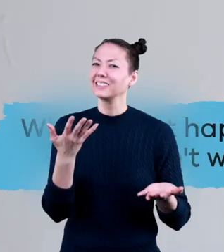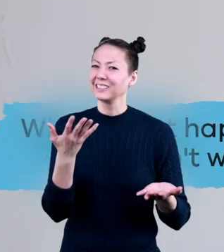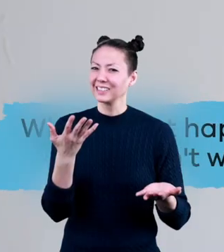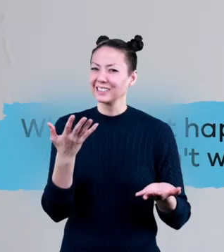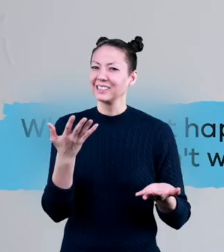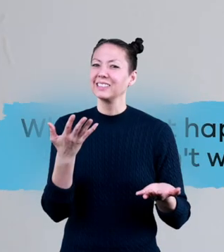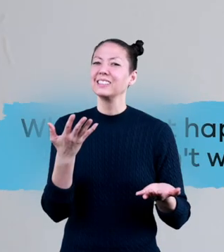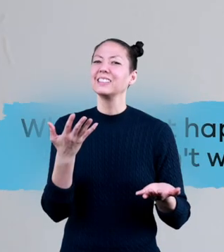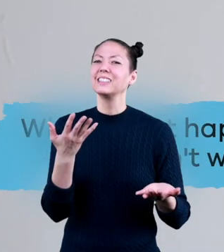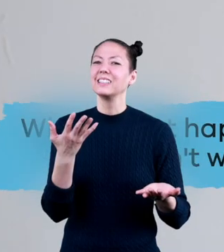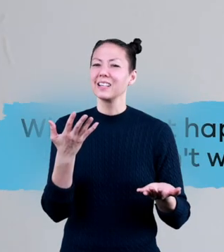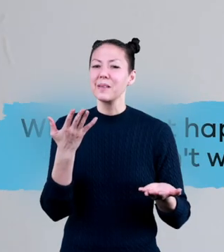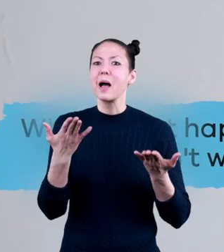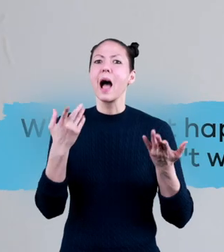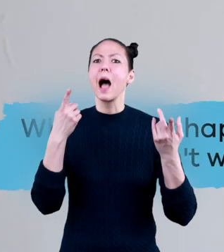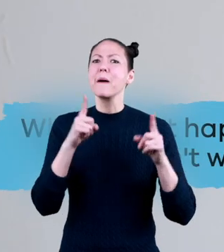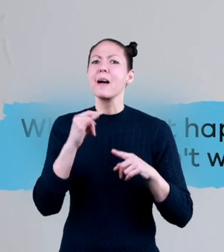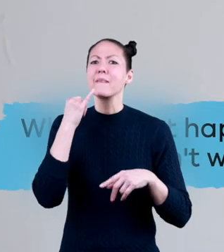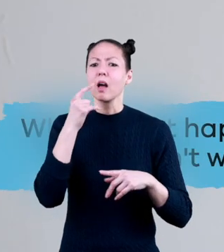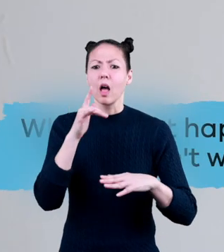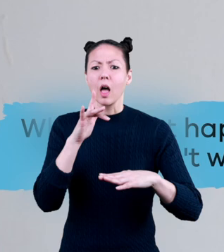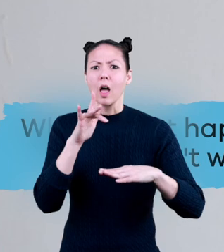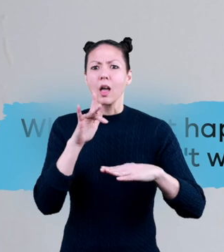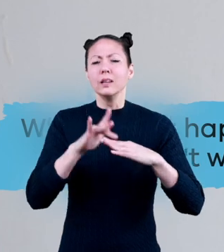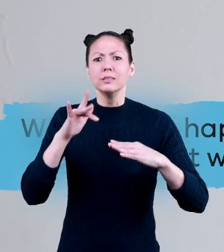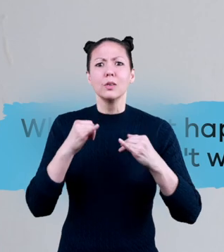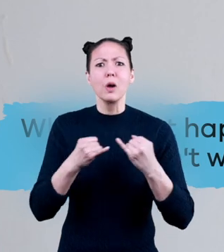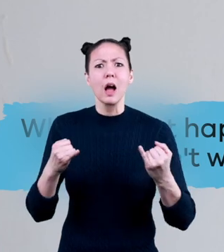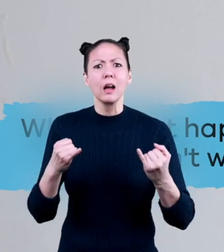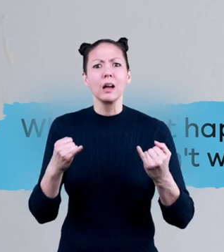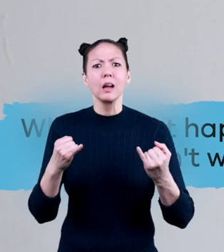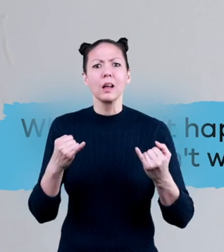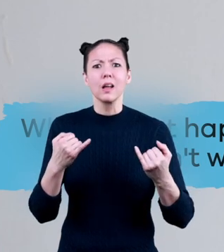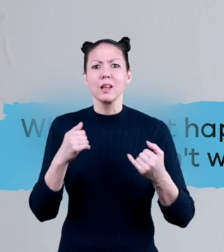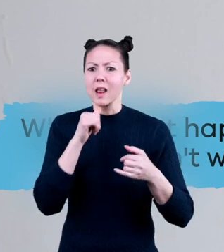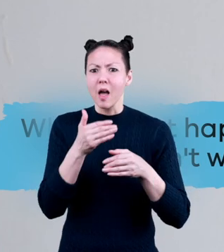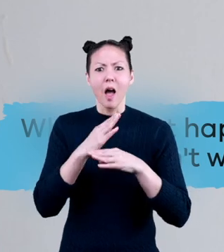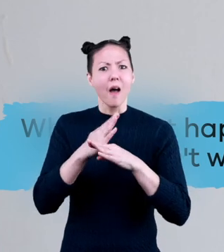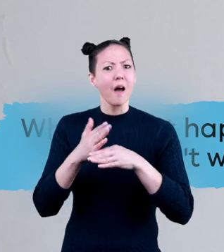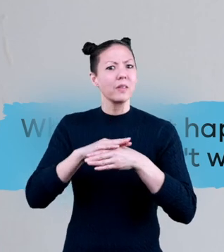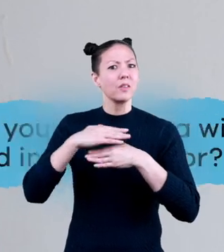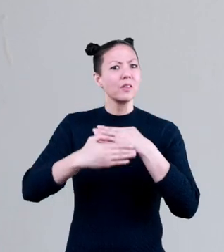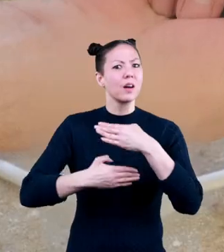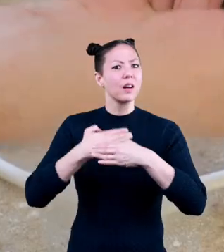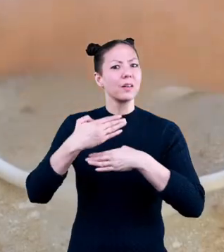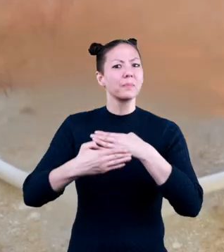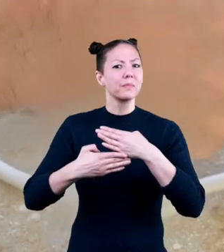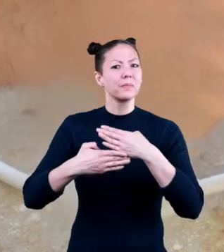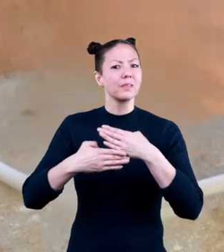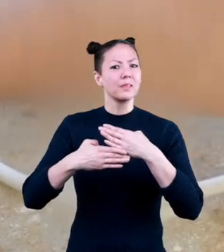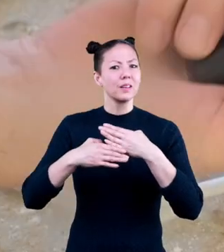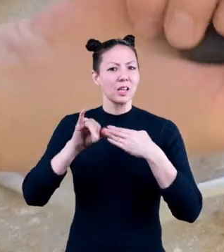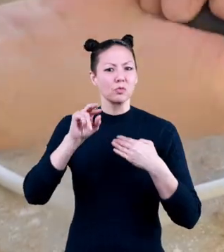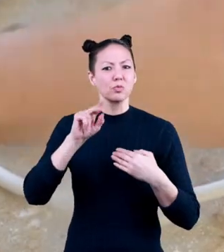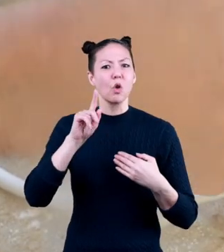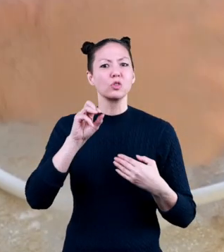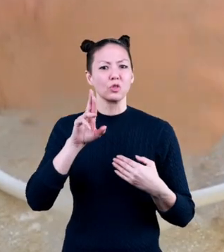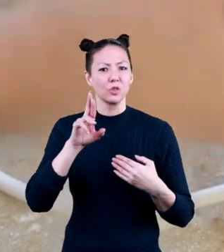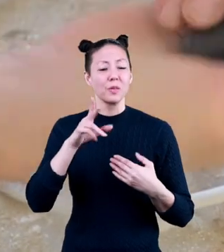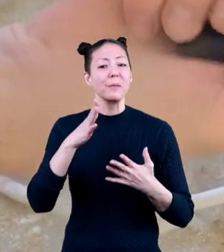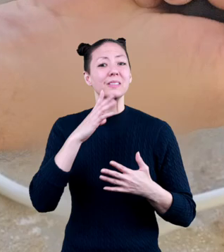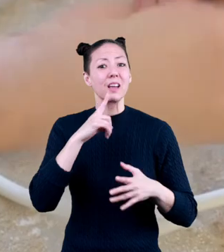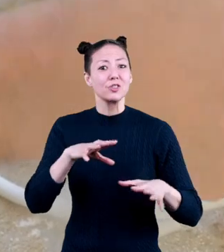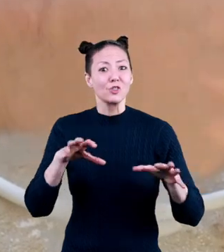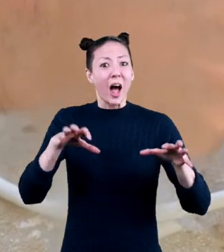What do you think might happen if you touched a wire that wasn't wrapped in an insulator? If you said you could get shocked,